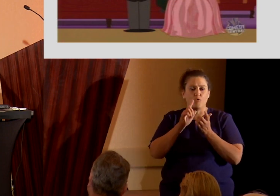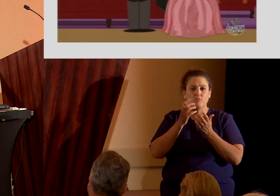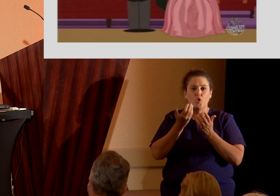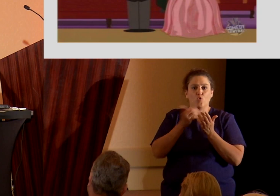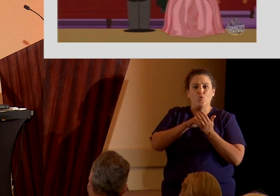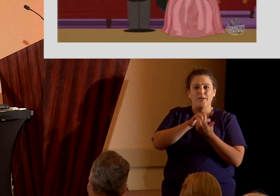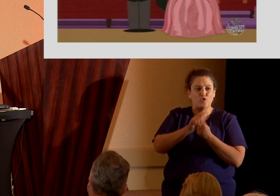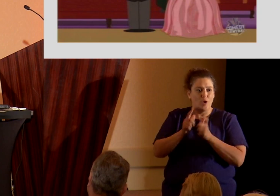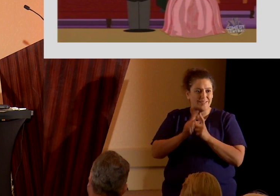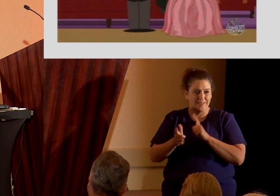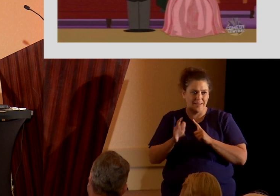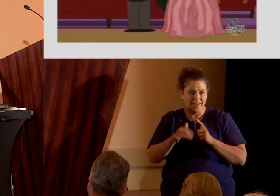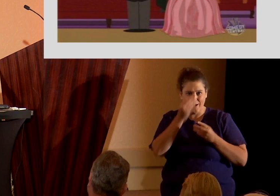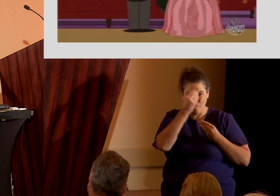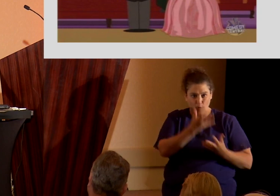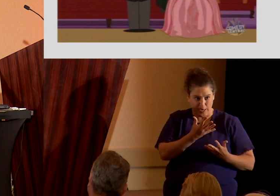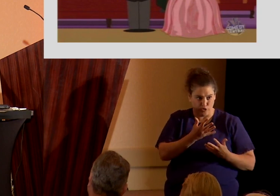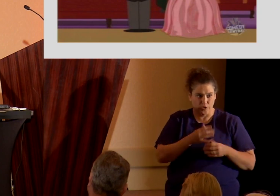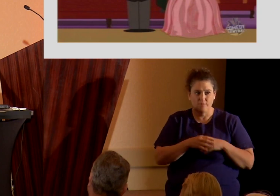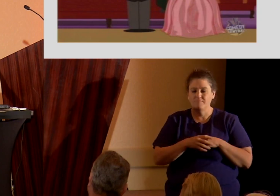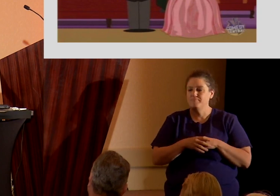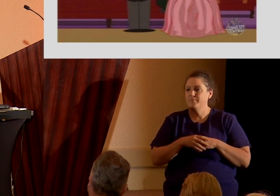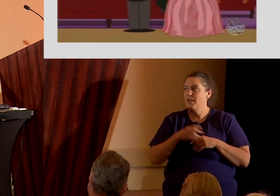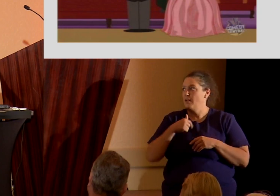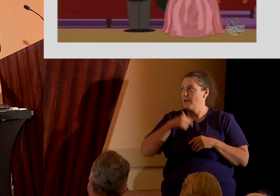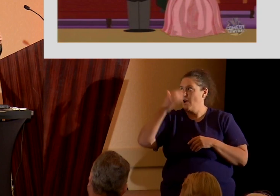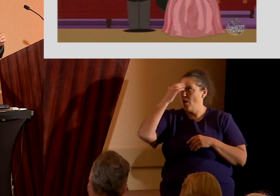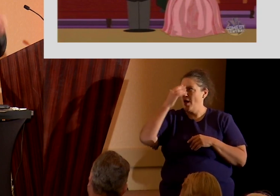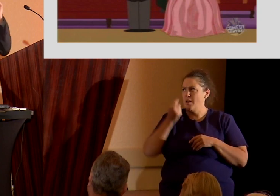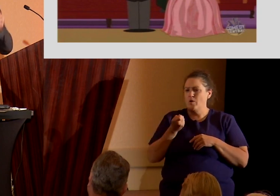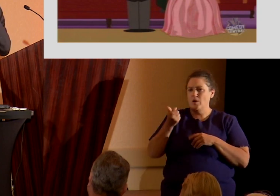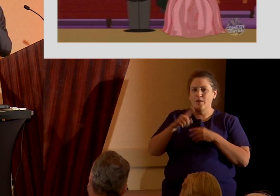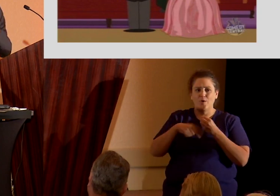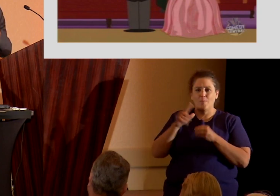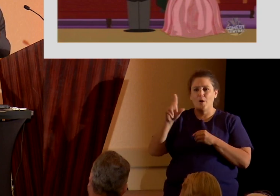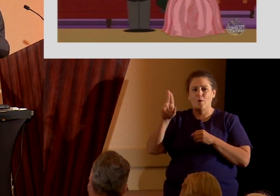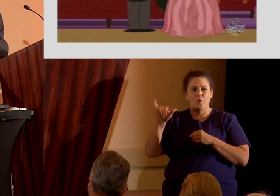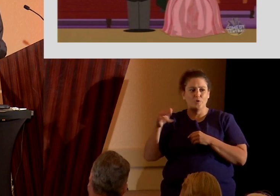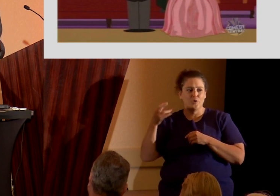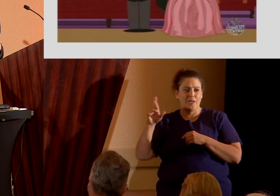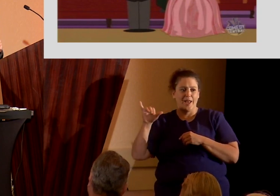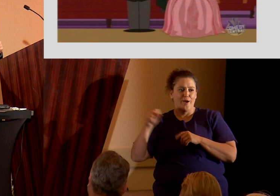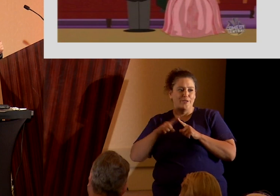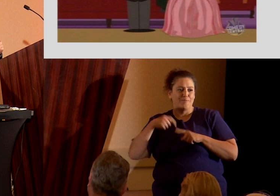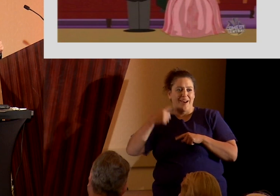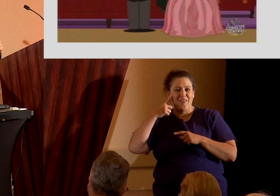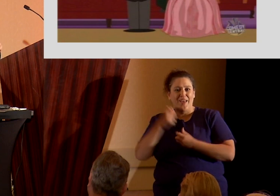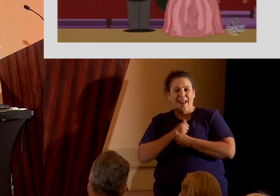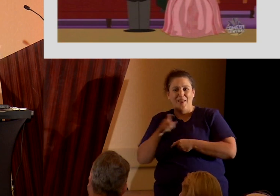Now, I know very little about Lucy Harris, but I think I love for this woman.